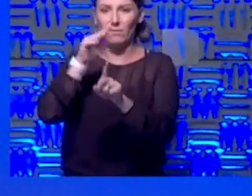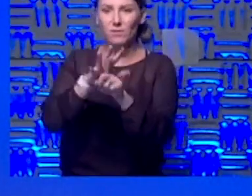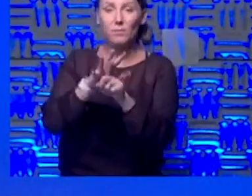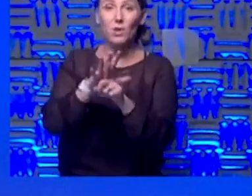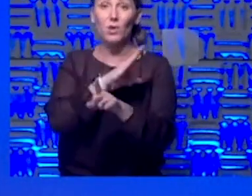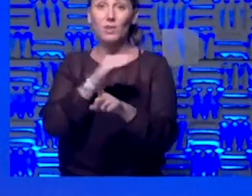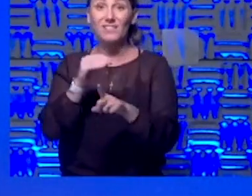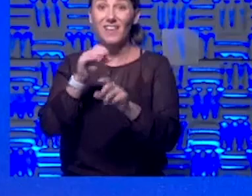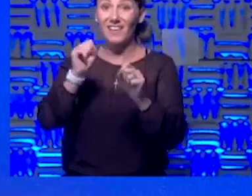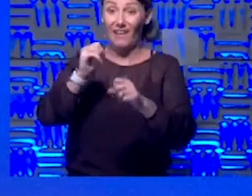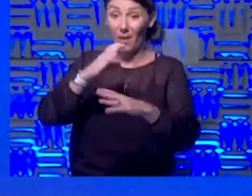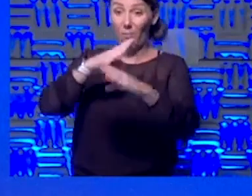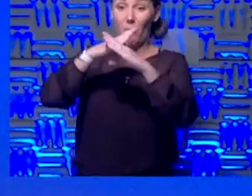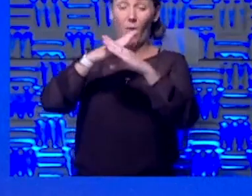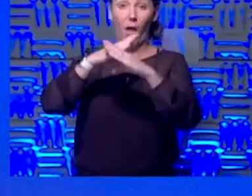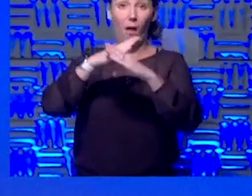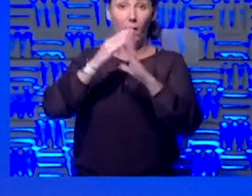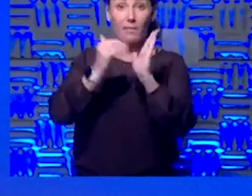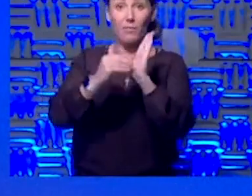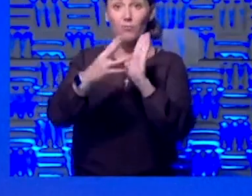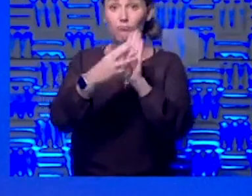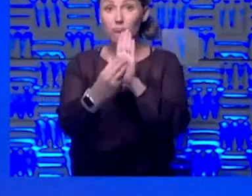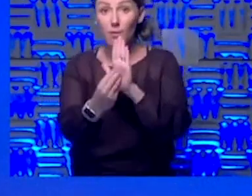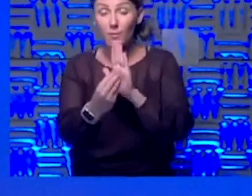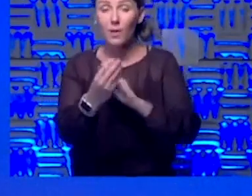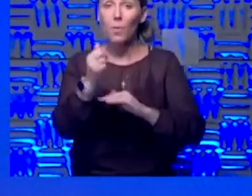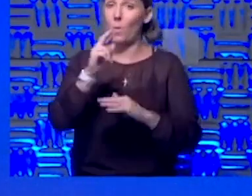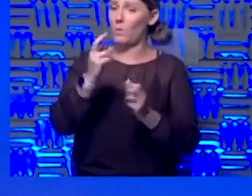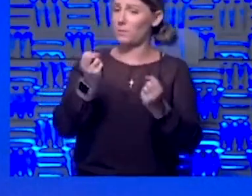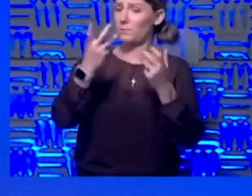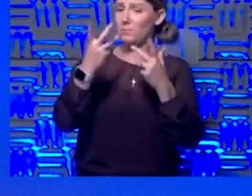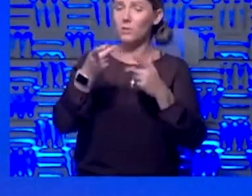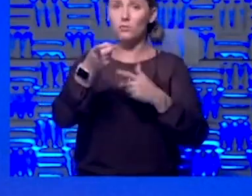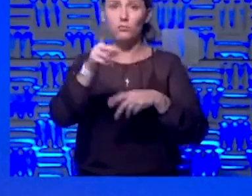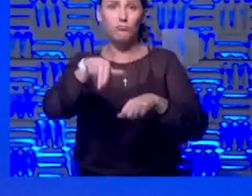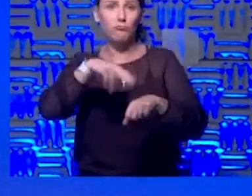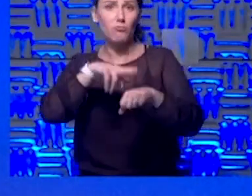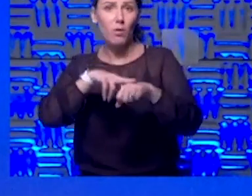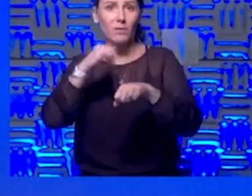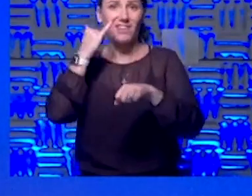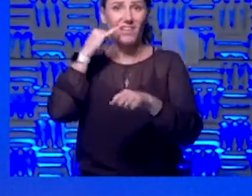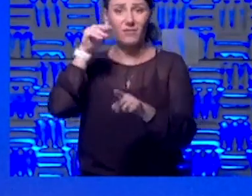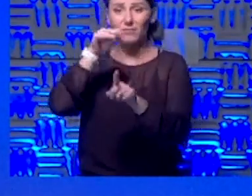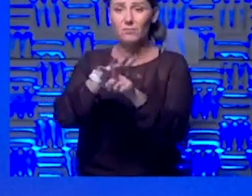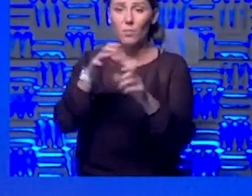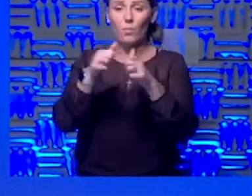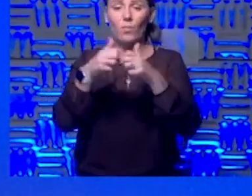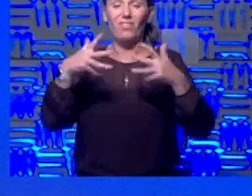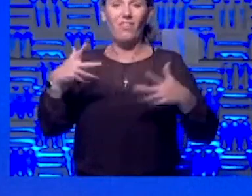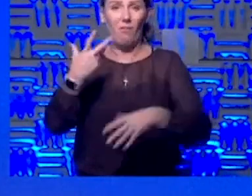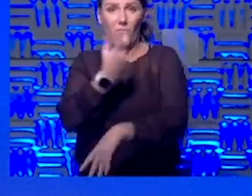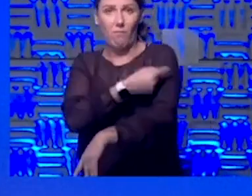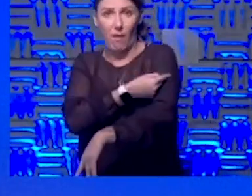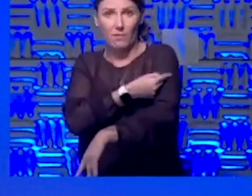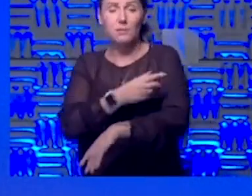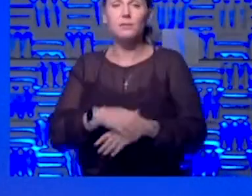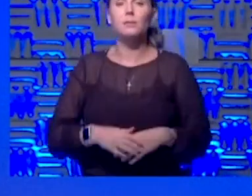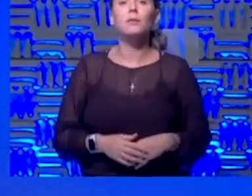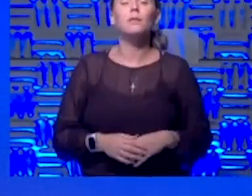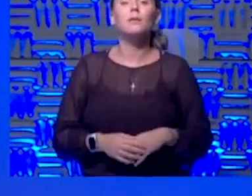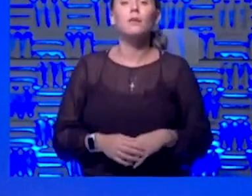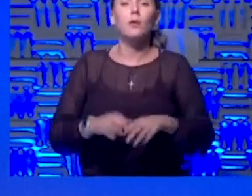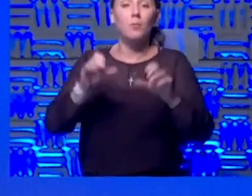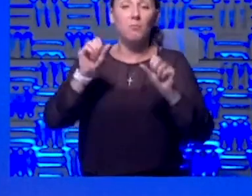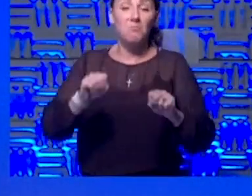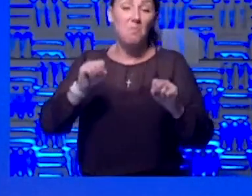and you can block the replication or as much replication as you normally would, if you were exposed without the vaccine, you can probably